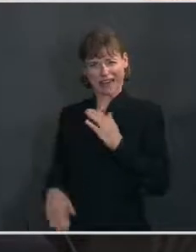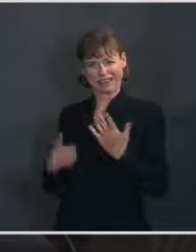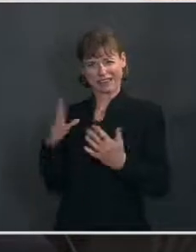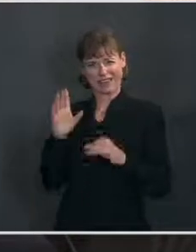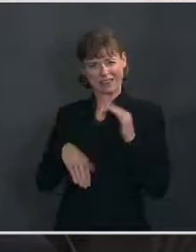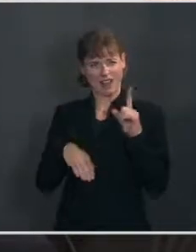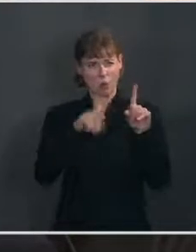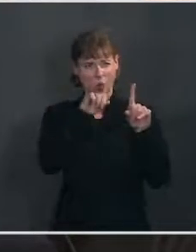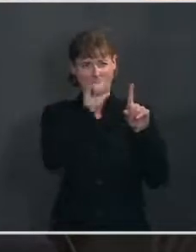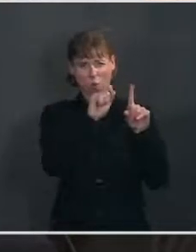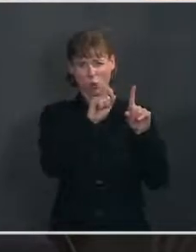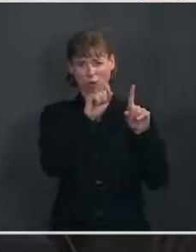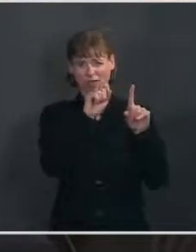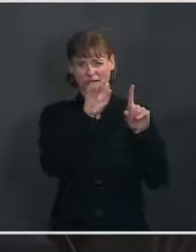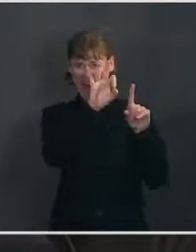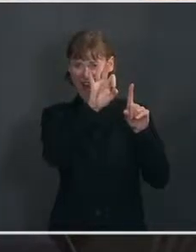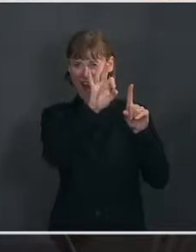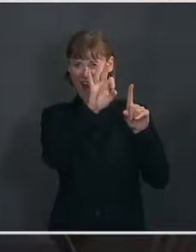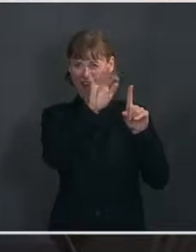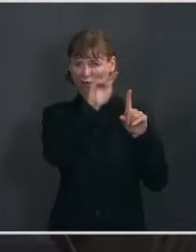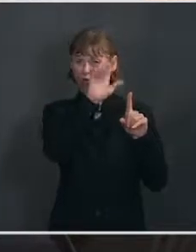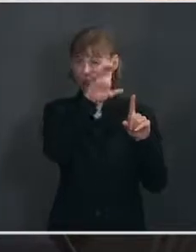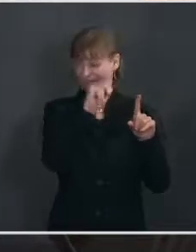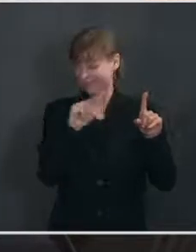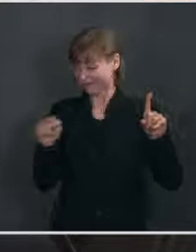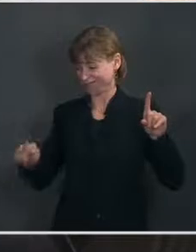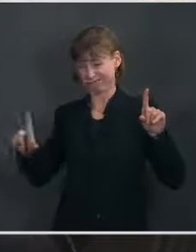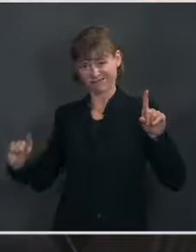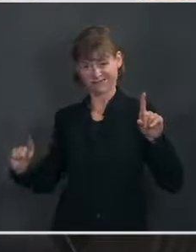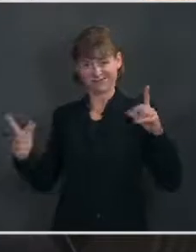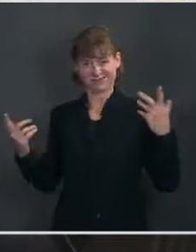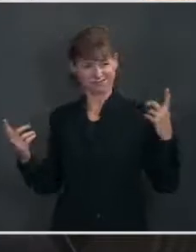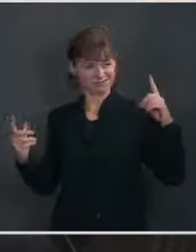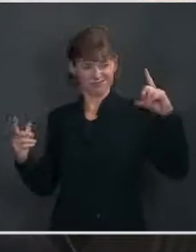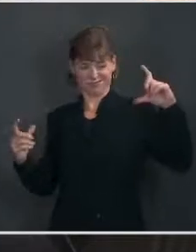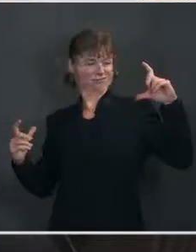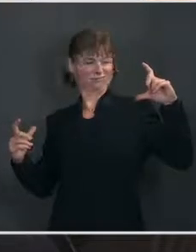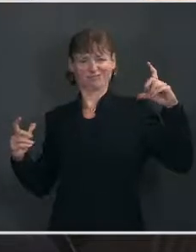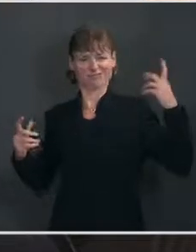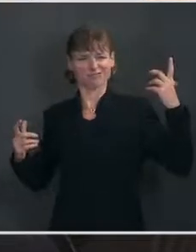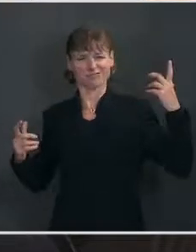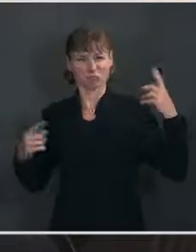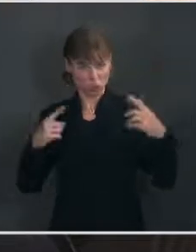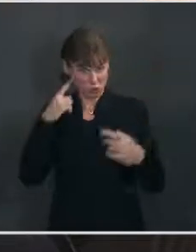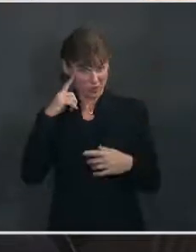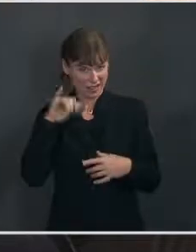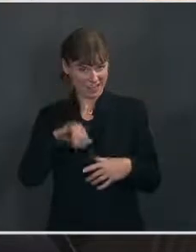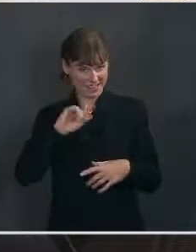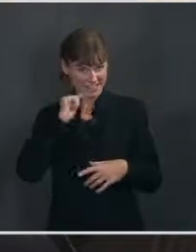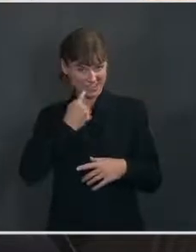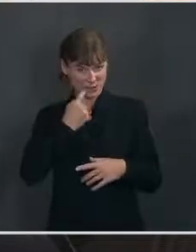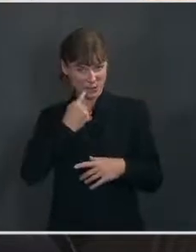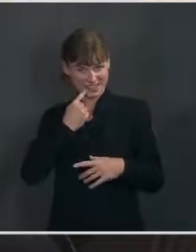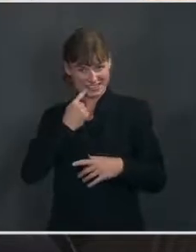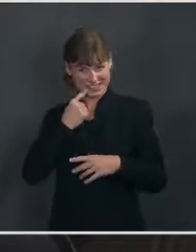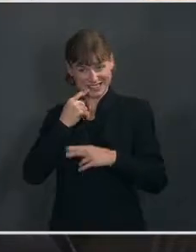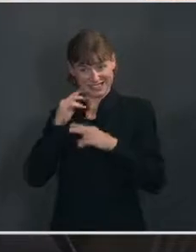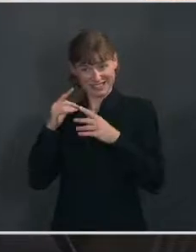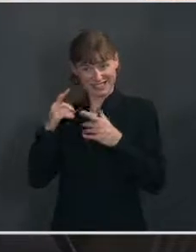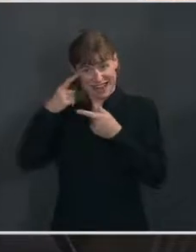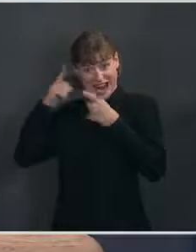1.9 trillion that President Biden says he wants. Given that, do you see that as a serious attempt at compromise on their part?